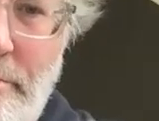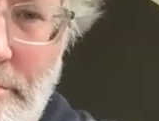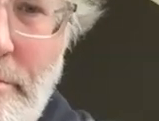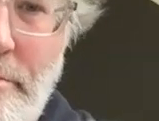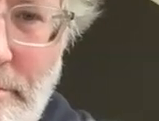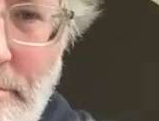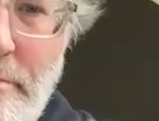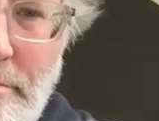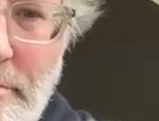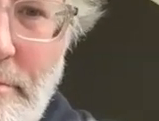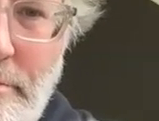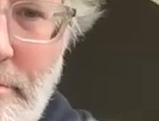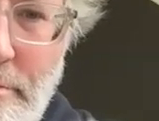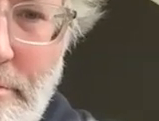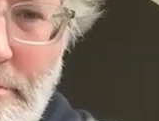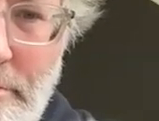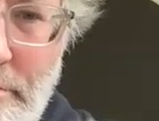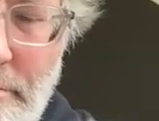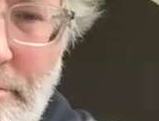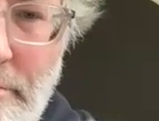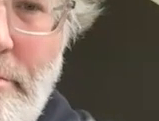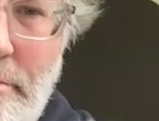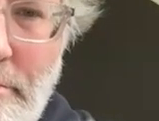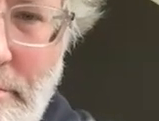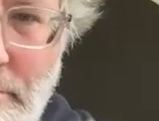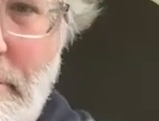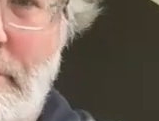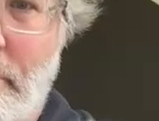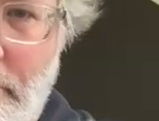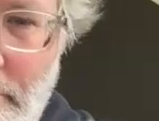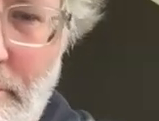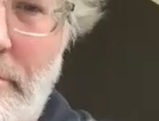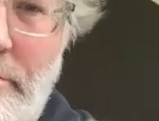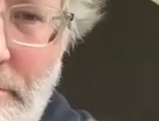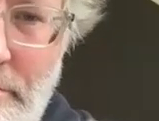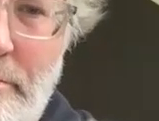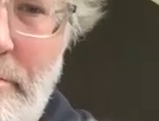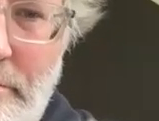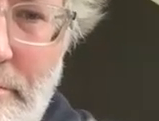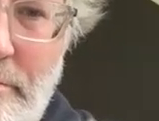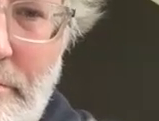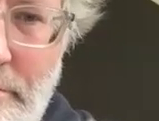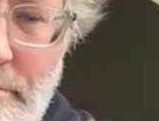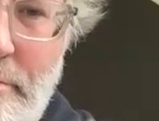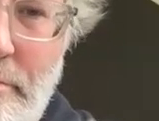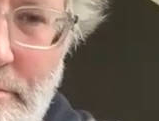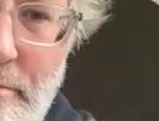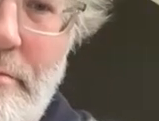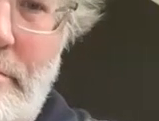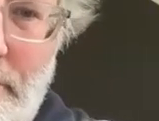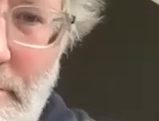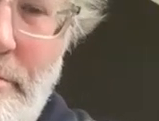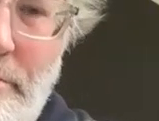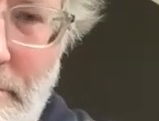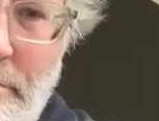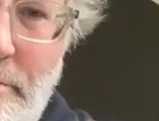researched information out there and you um use that information to develop a campaign that your organization can do and pointing to those numbers